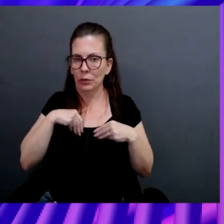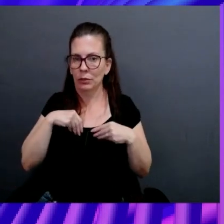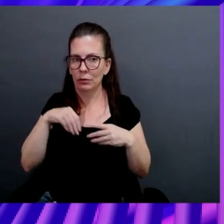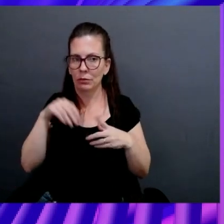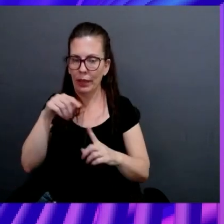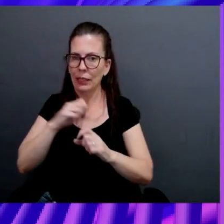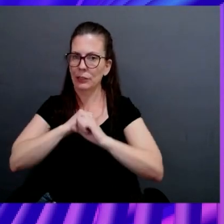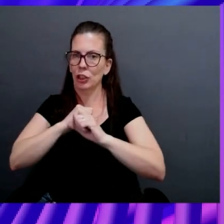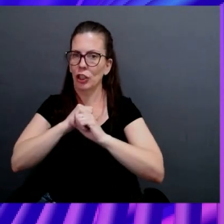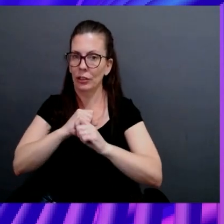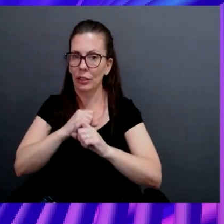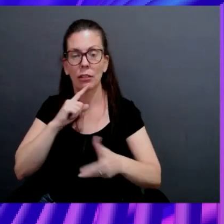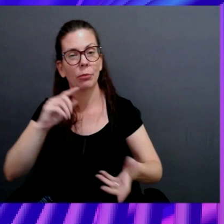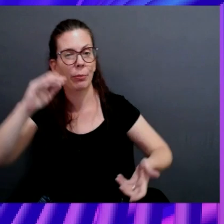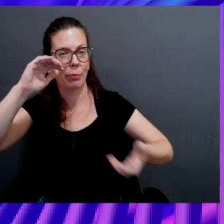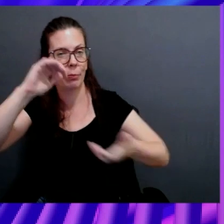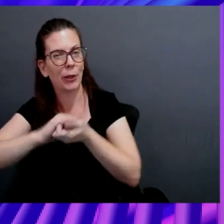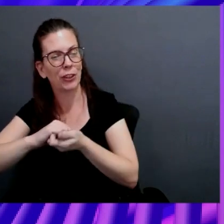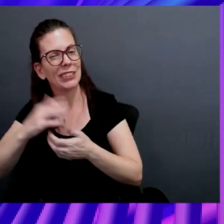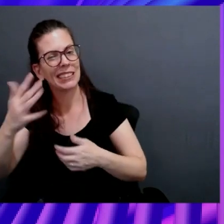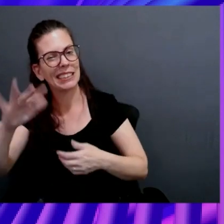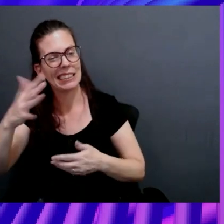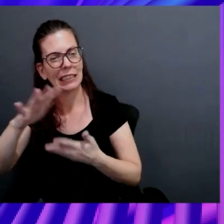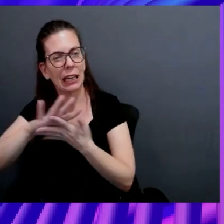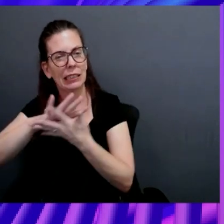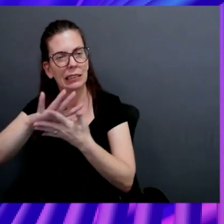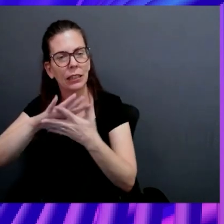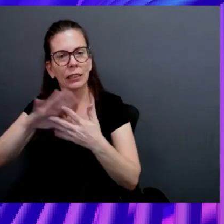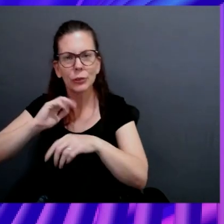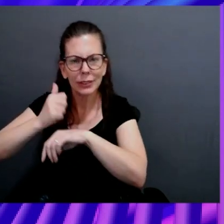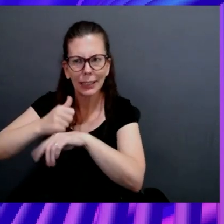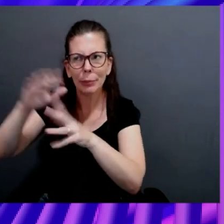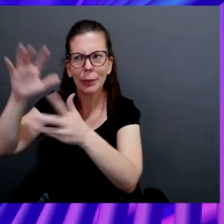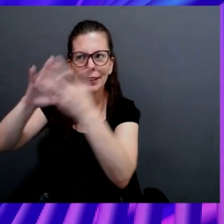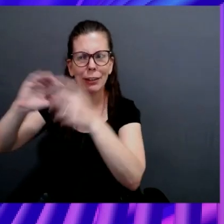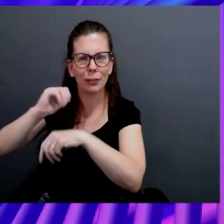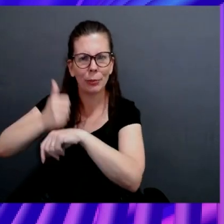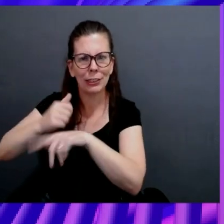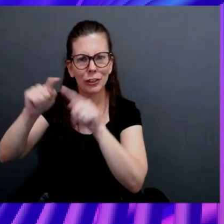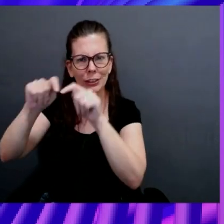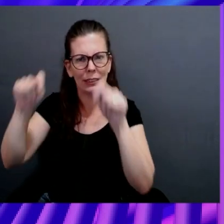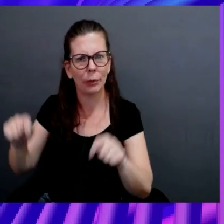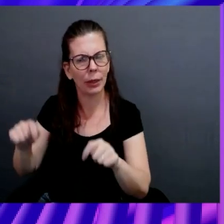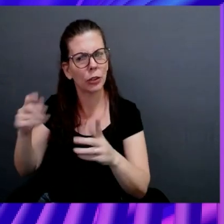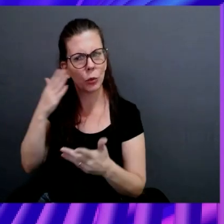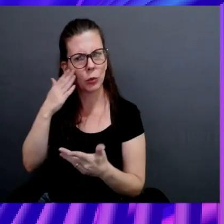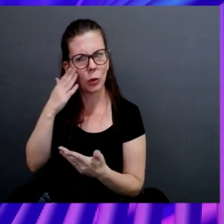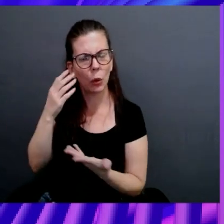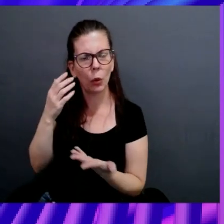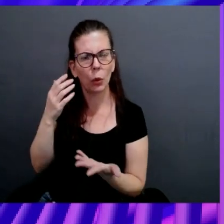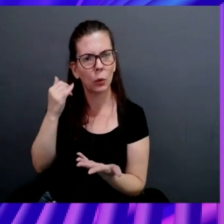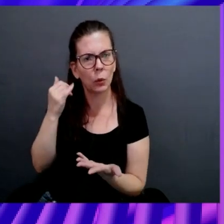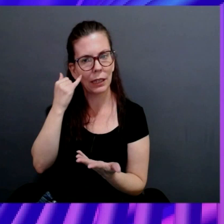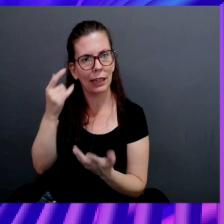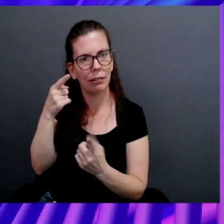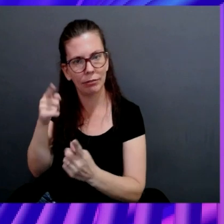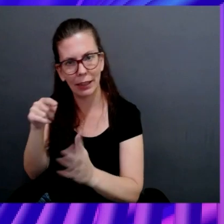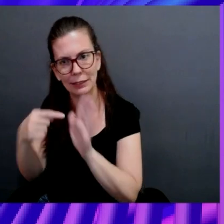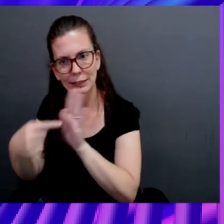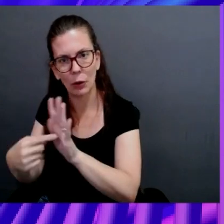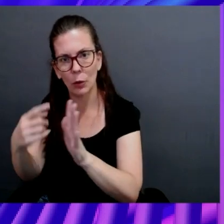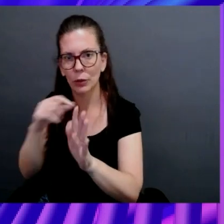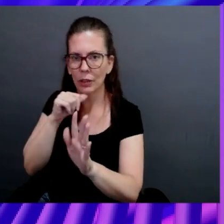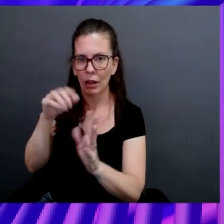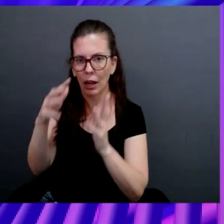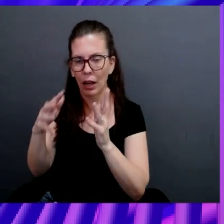inherently cloudy because the minute you spin up a cloud formation template, you know whether you have an internet-facing endpoint or not, or at least you